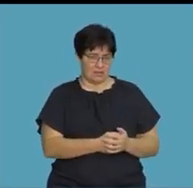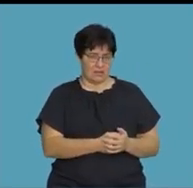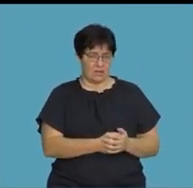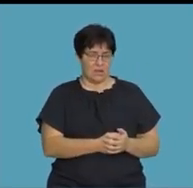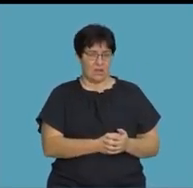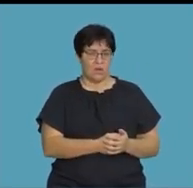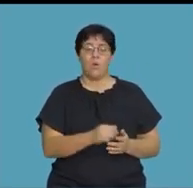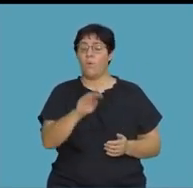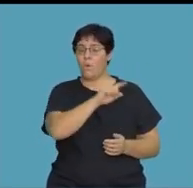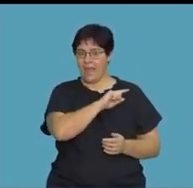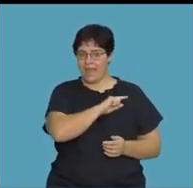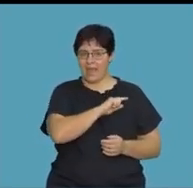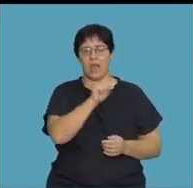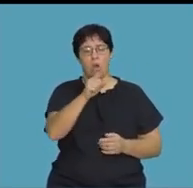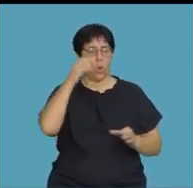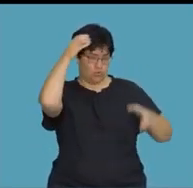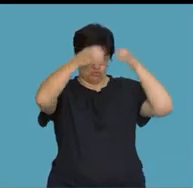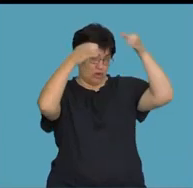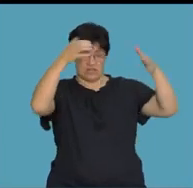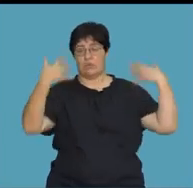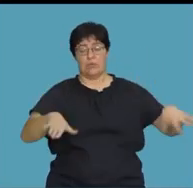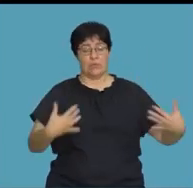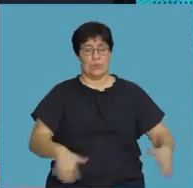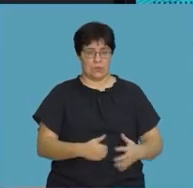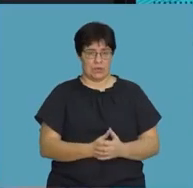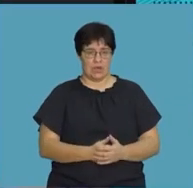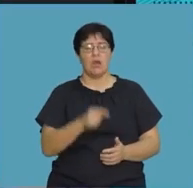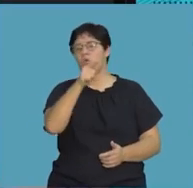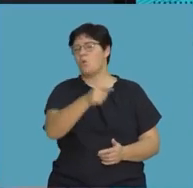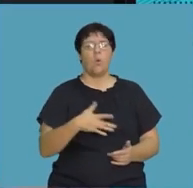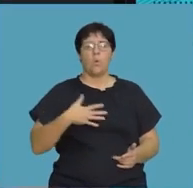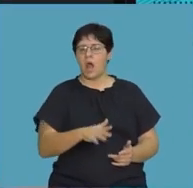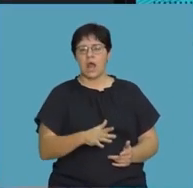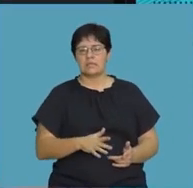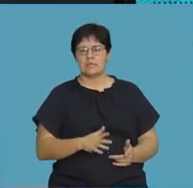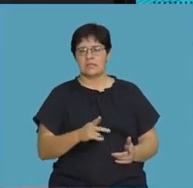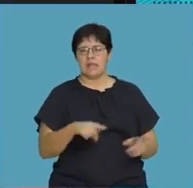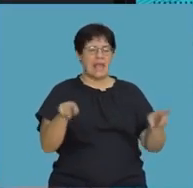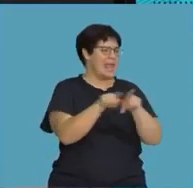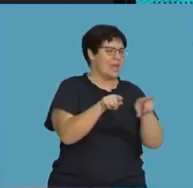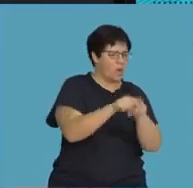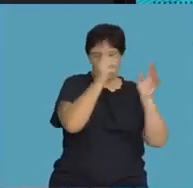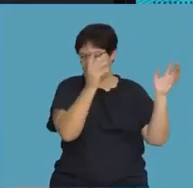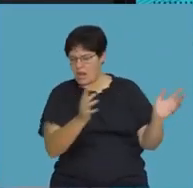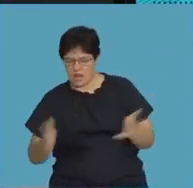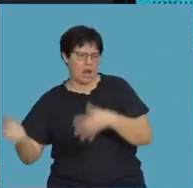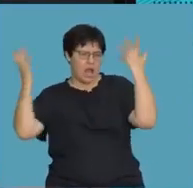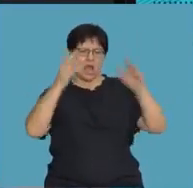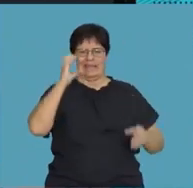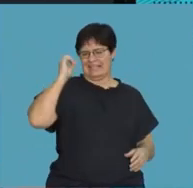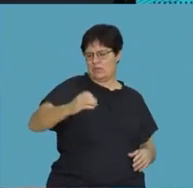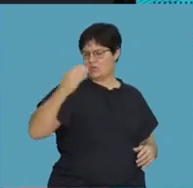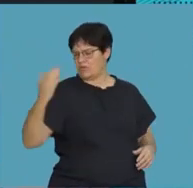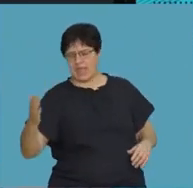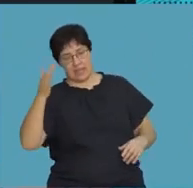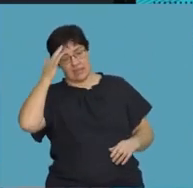understand something. Because I know you guys are very creative. Miraculously, you will then have an equal sign there, and then you have